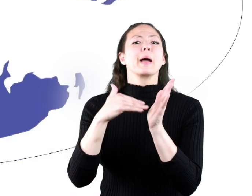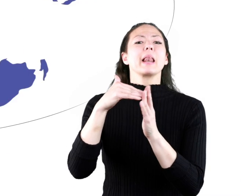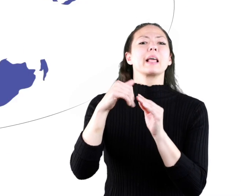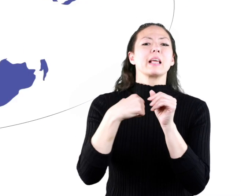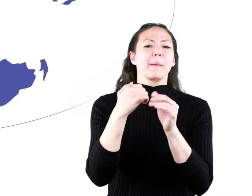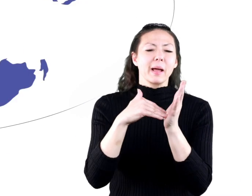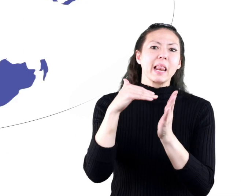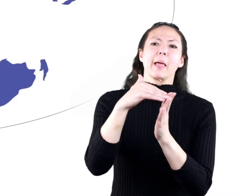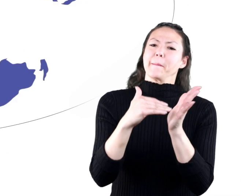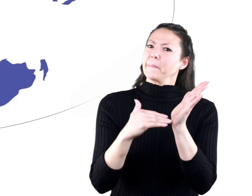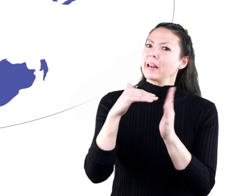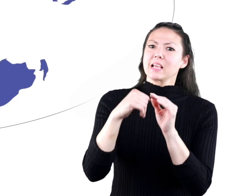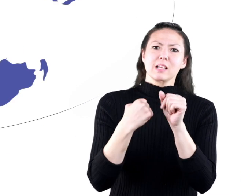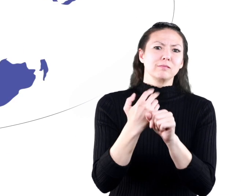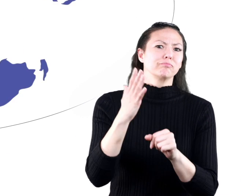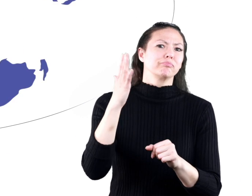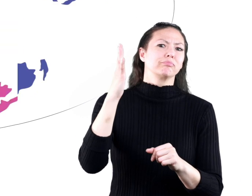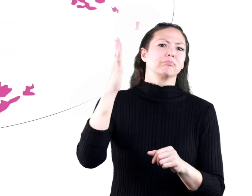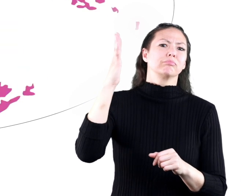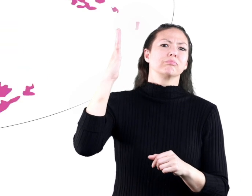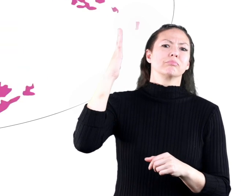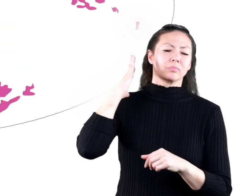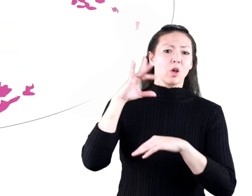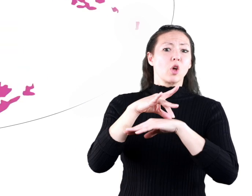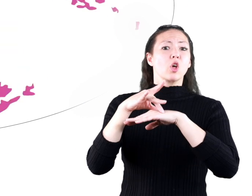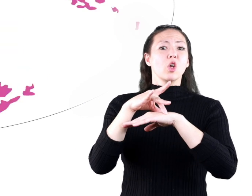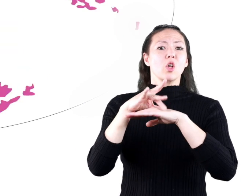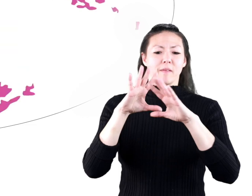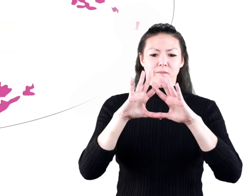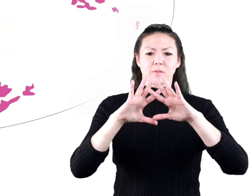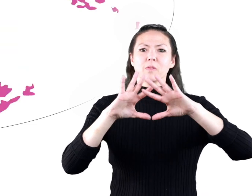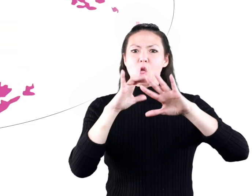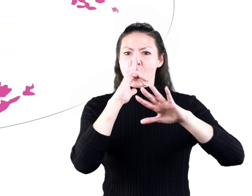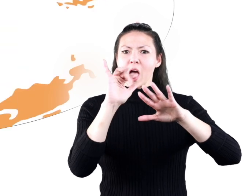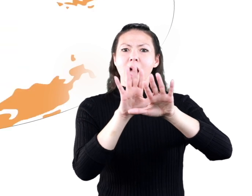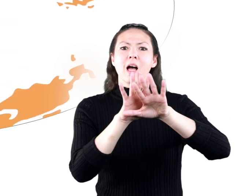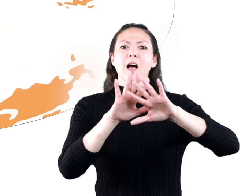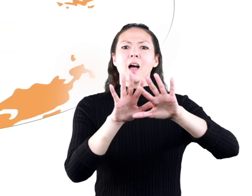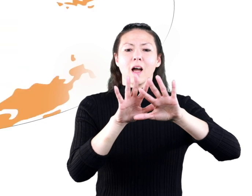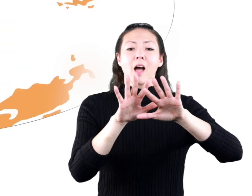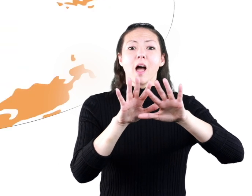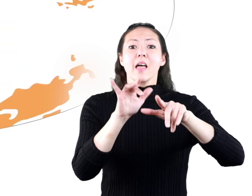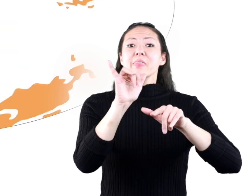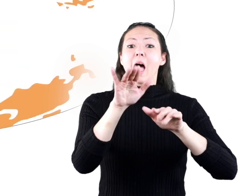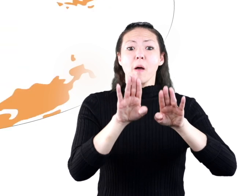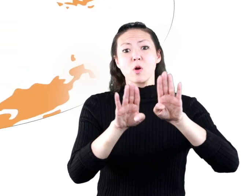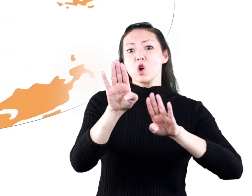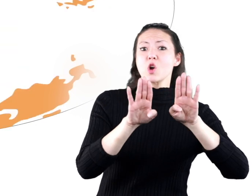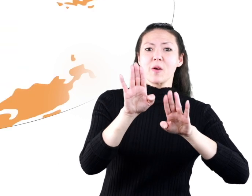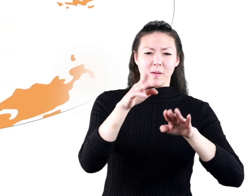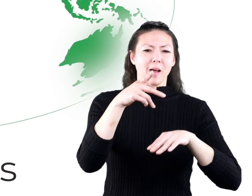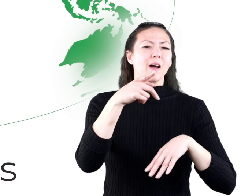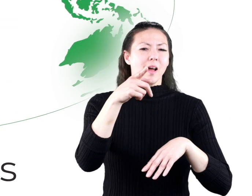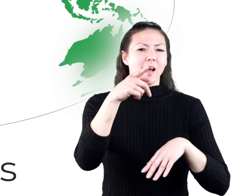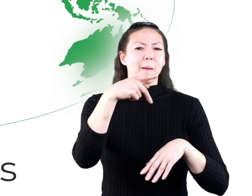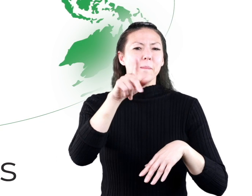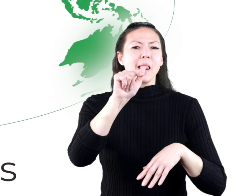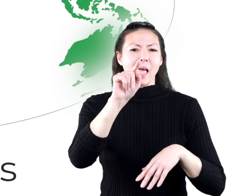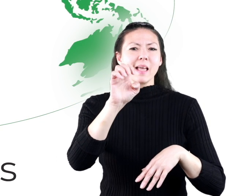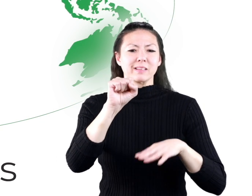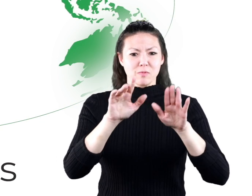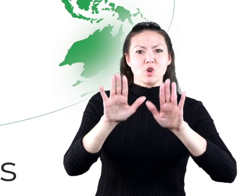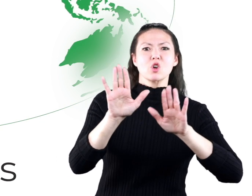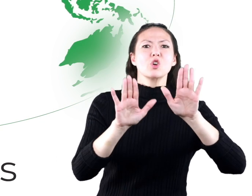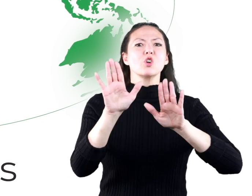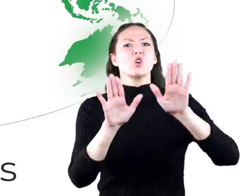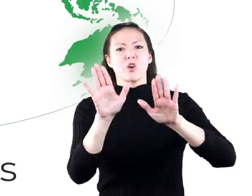over millions and millions of years the continents of the earth formed due to this tectonic plate activity which moved the